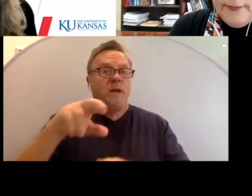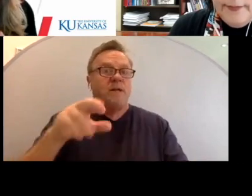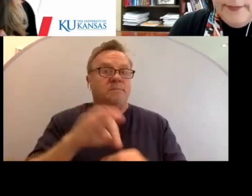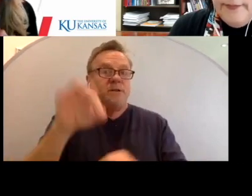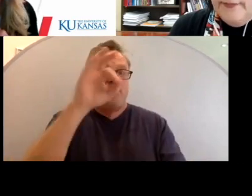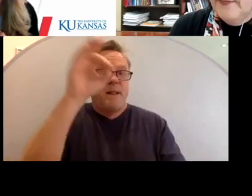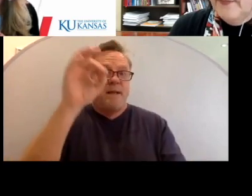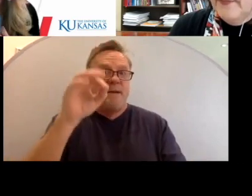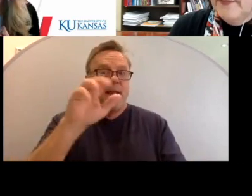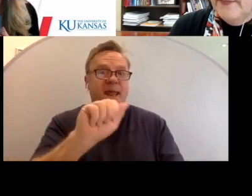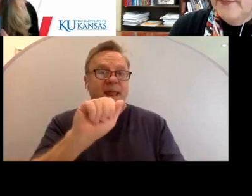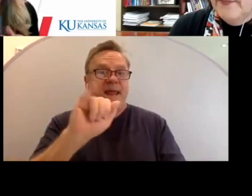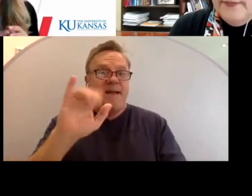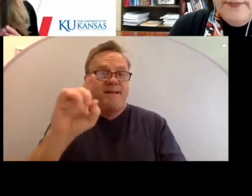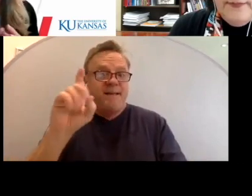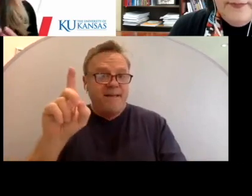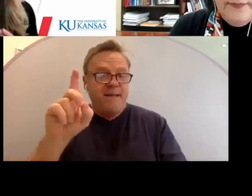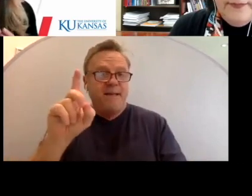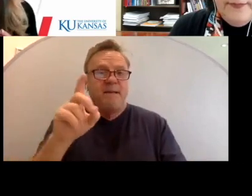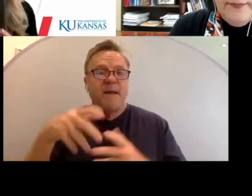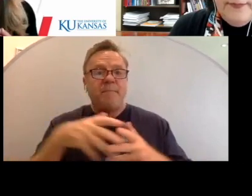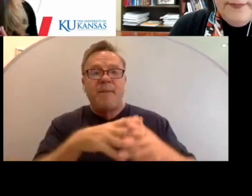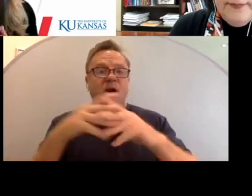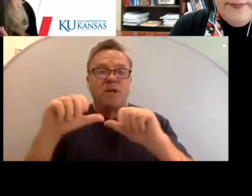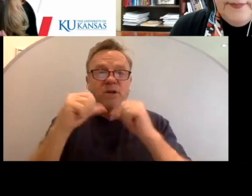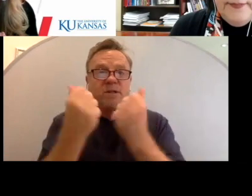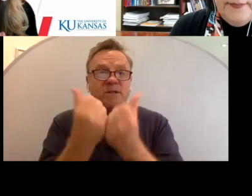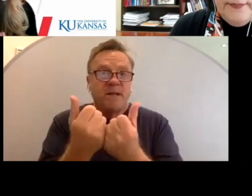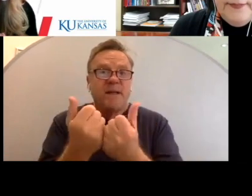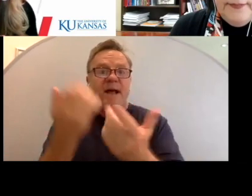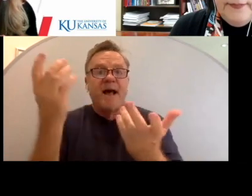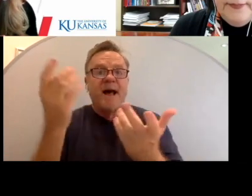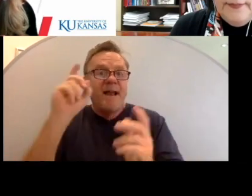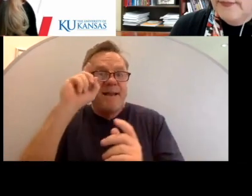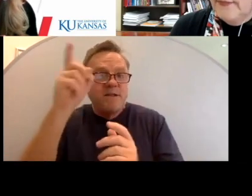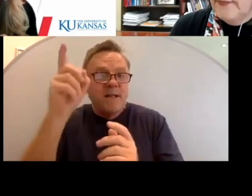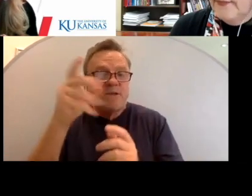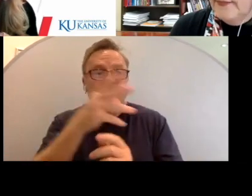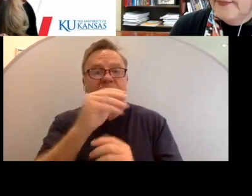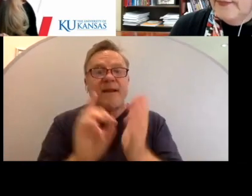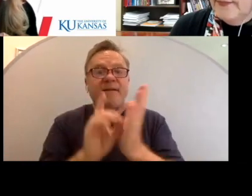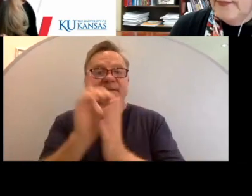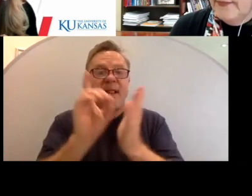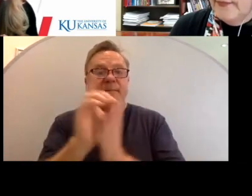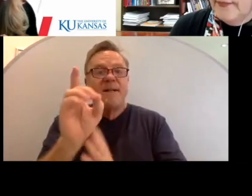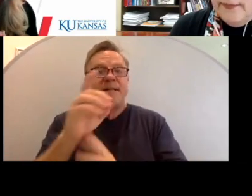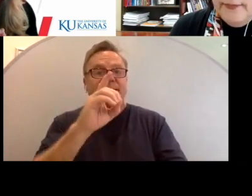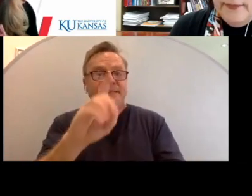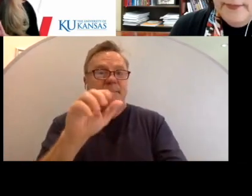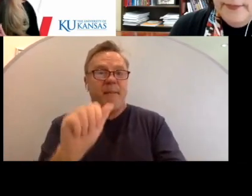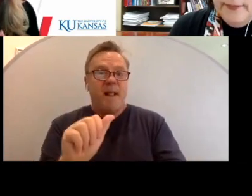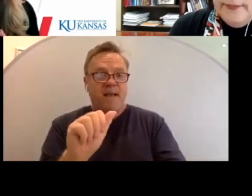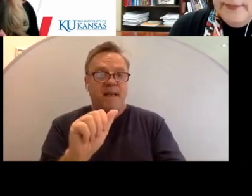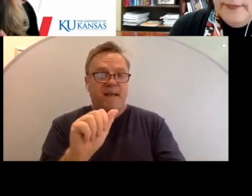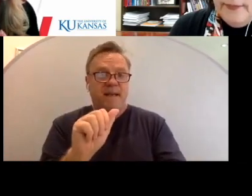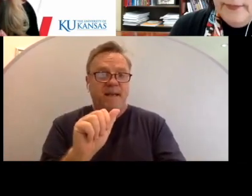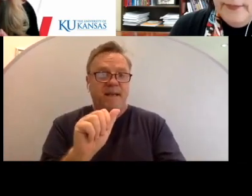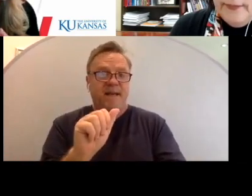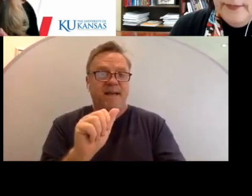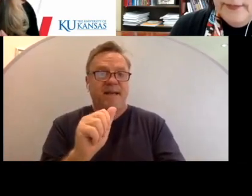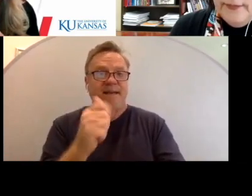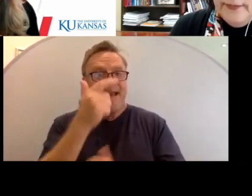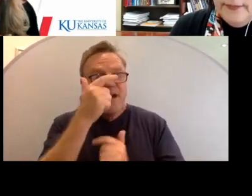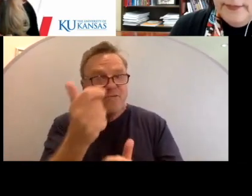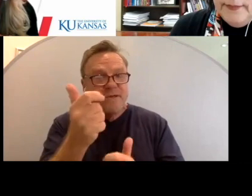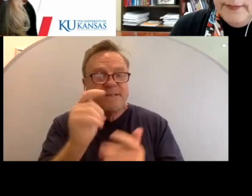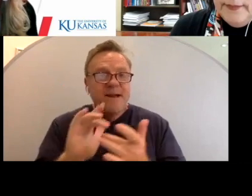spirituality AAIDD, American Association on Intellectual and Developmental Disabilities Interest